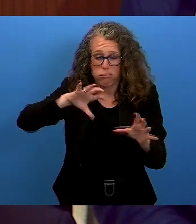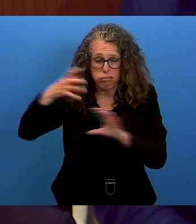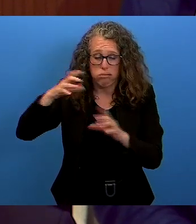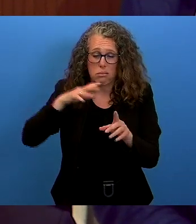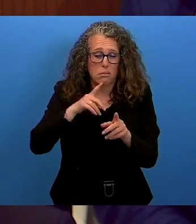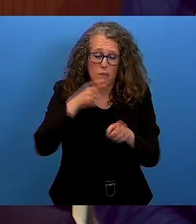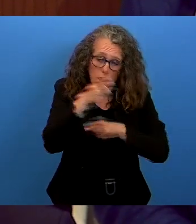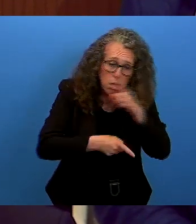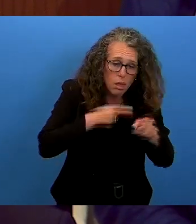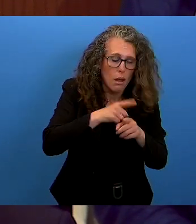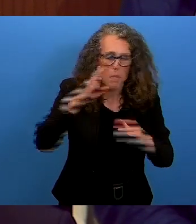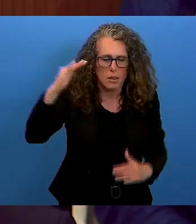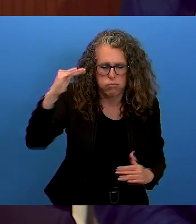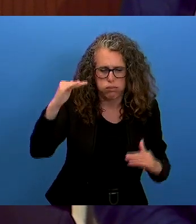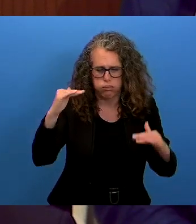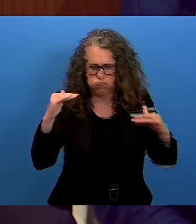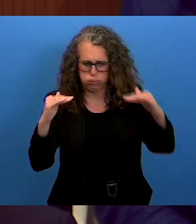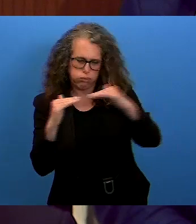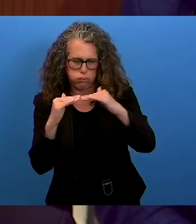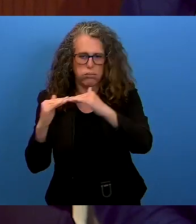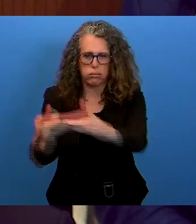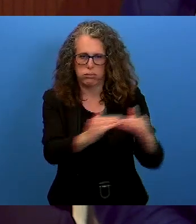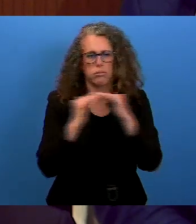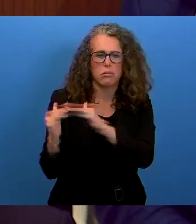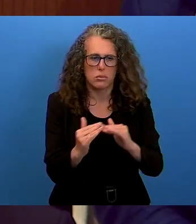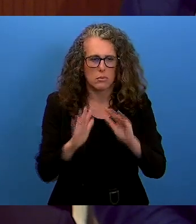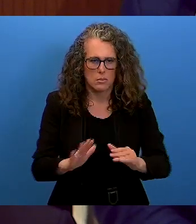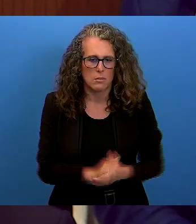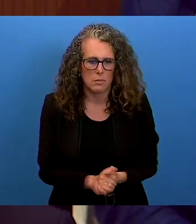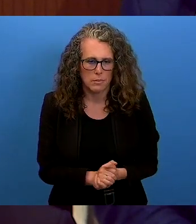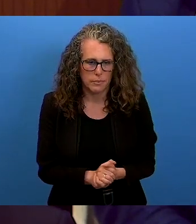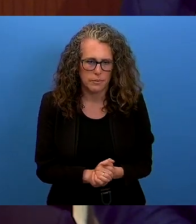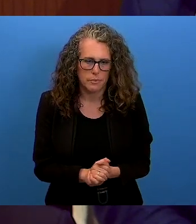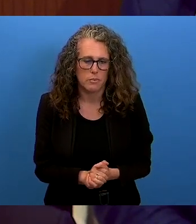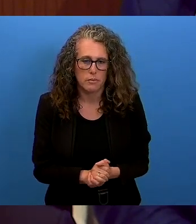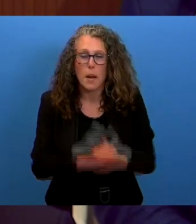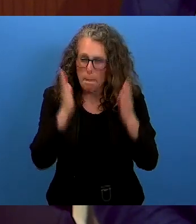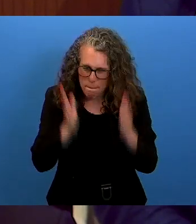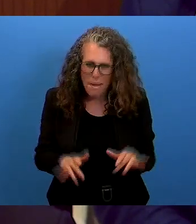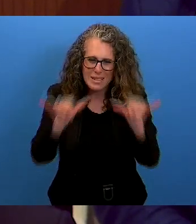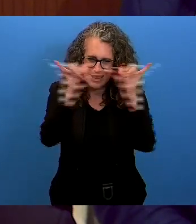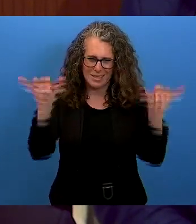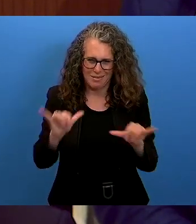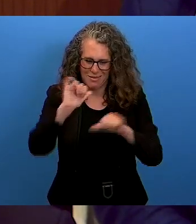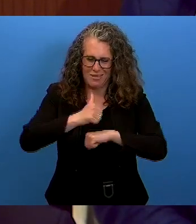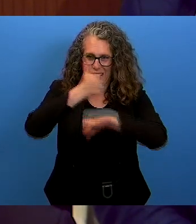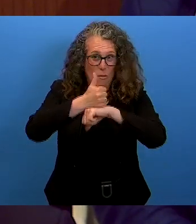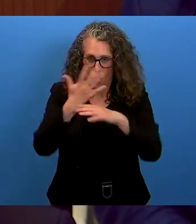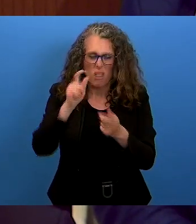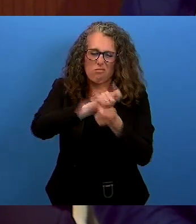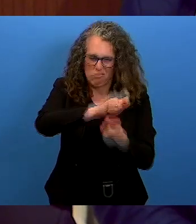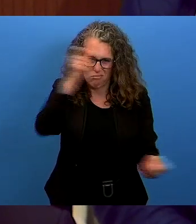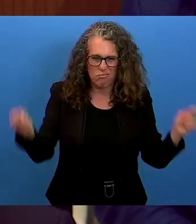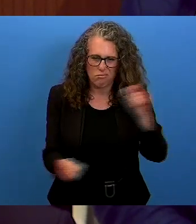of systemic reform is crucial to help achieve the change that is needed. As part of the Human Rights 75